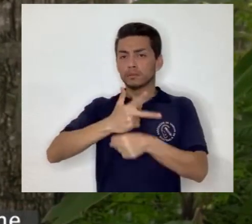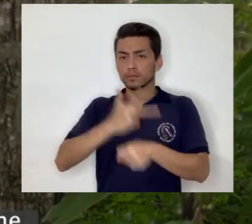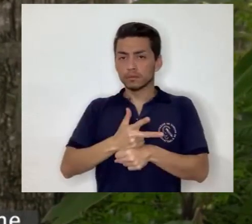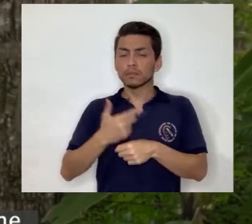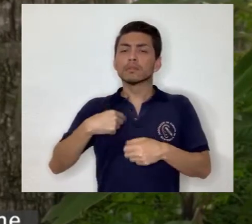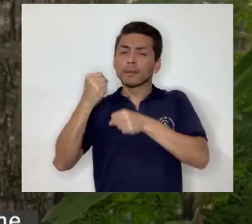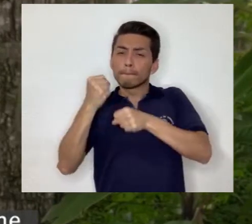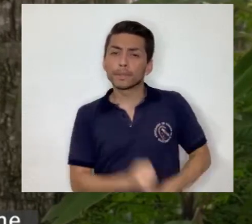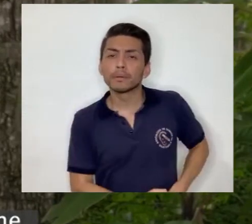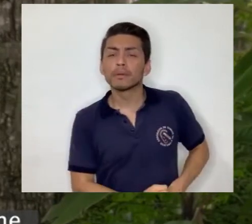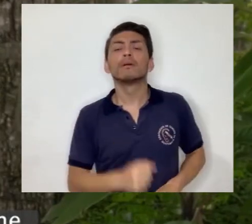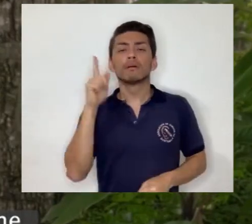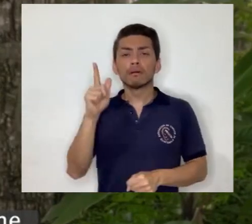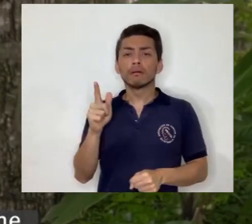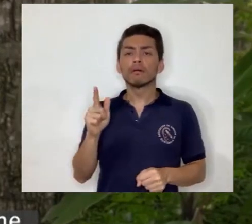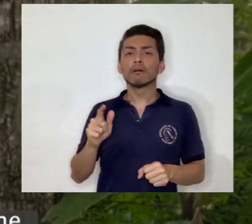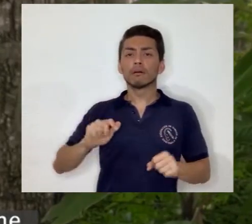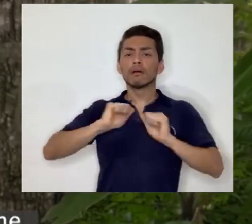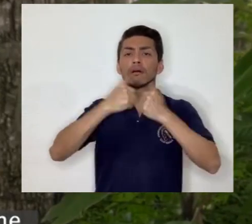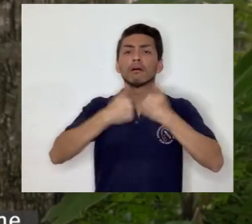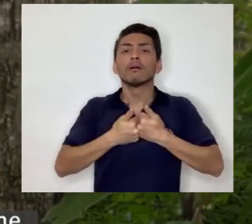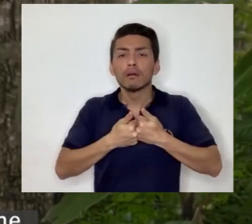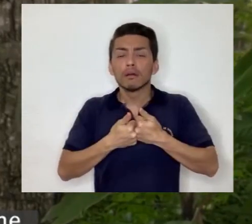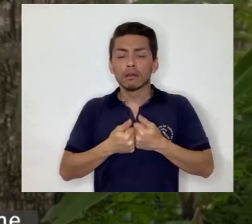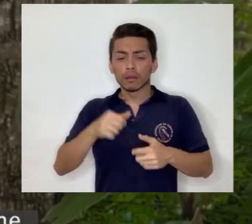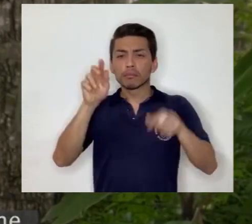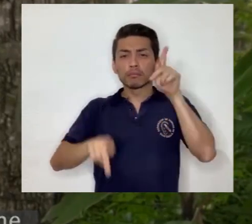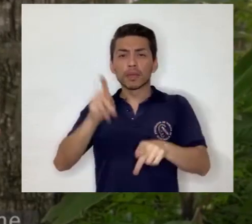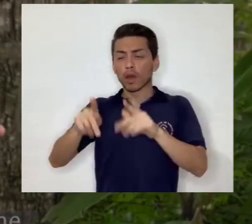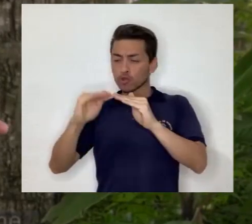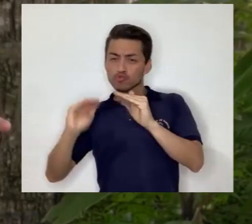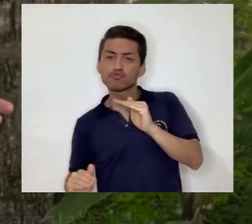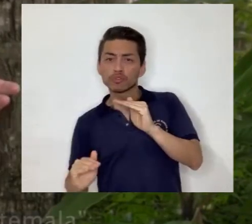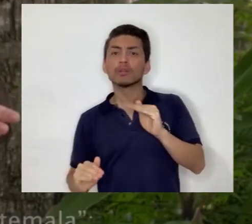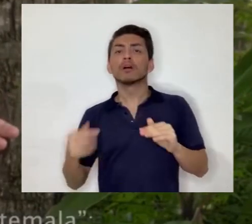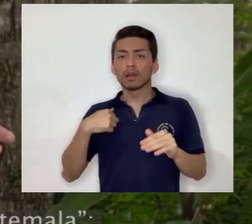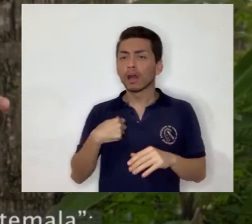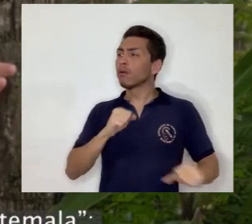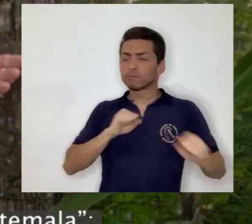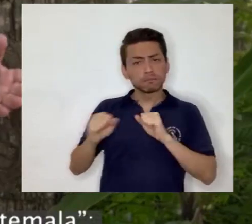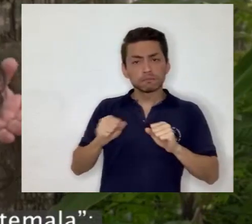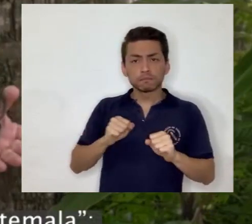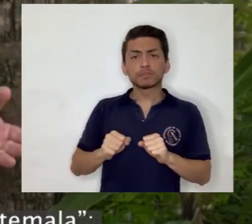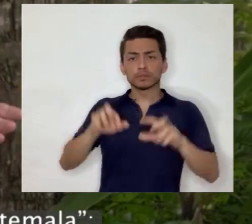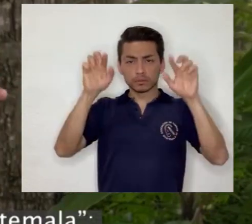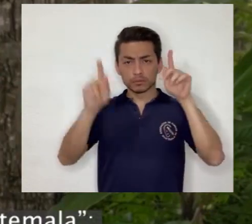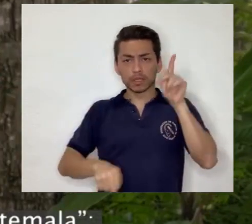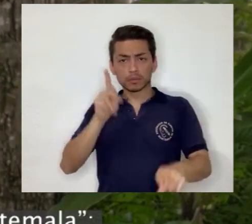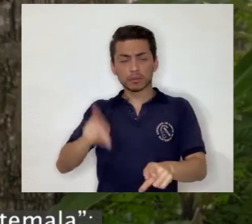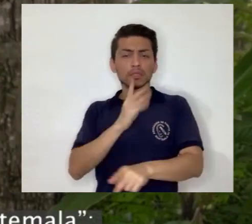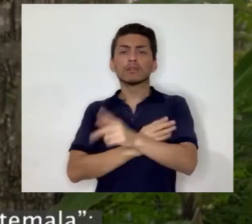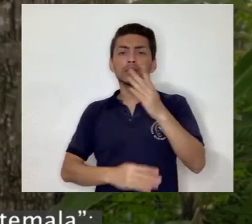of the National Council for the Care of Persons with Disabilities in Guatemala, founder of the Association